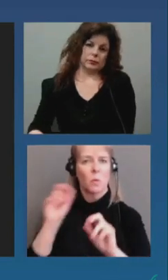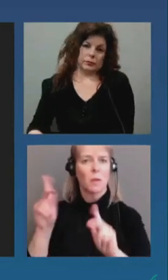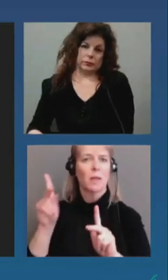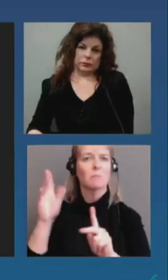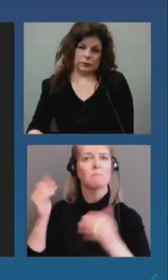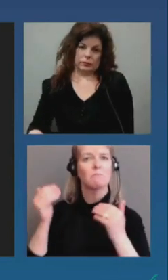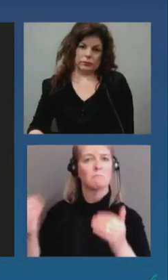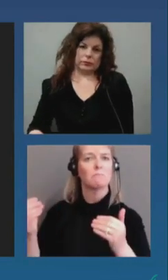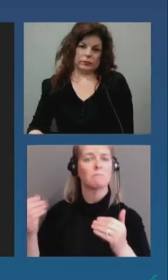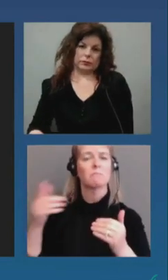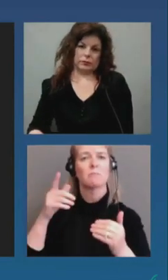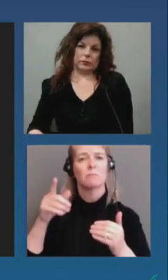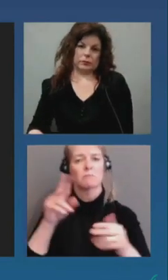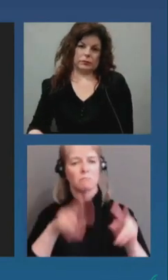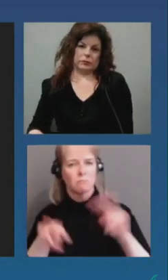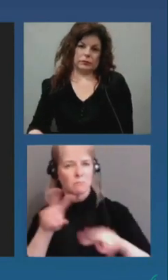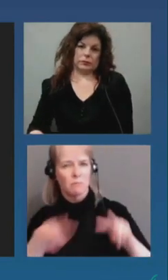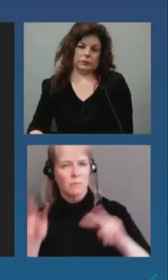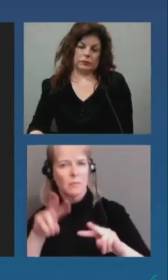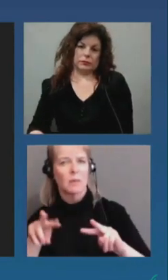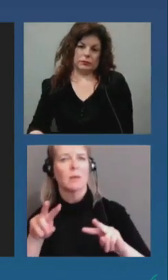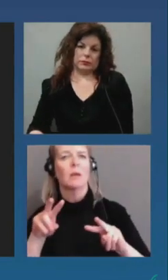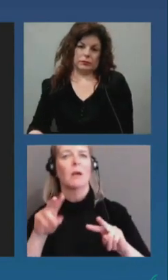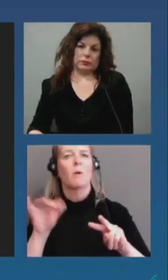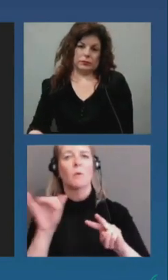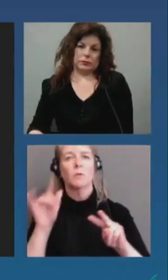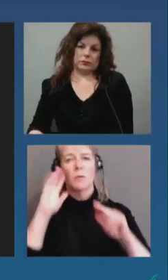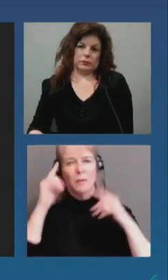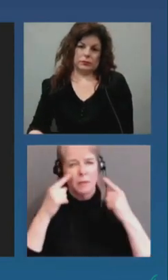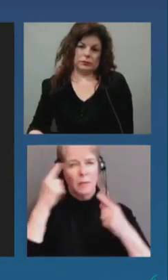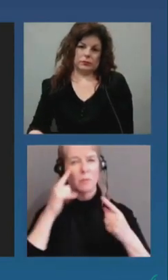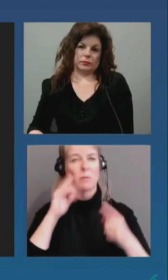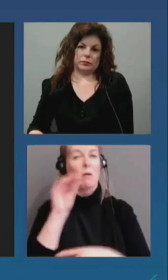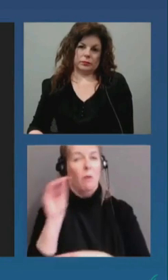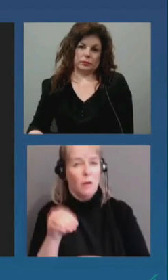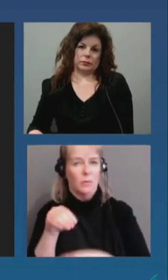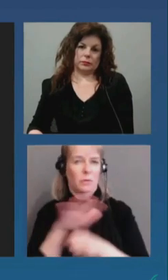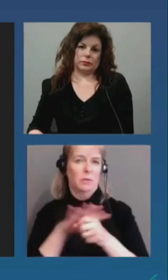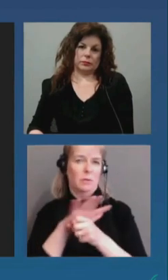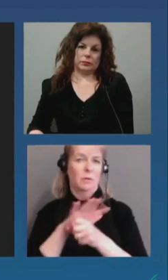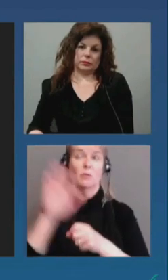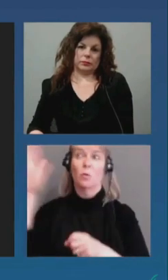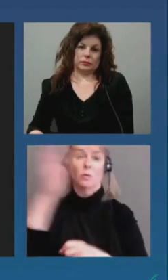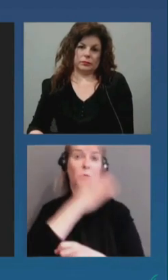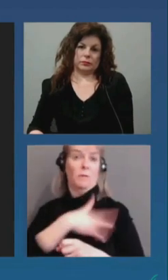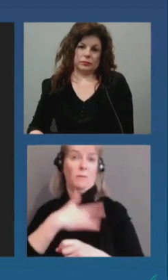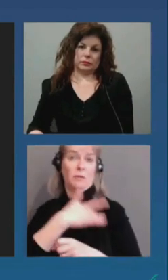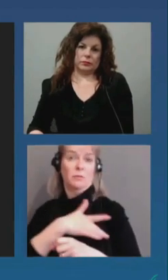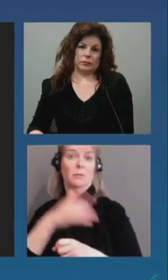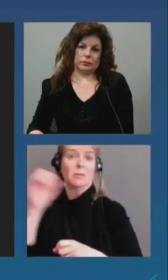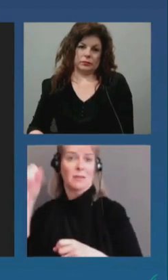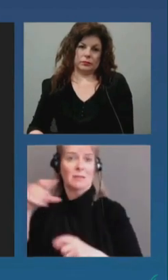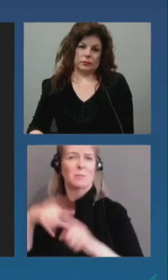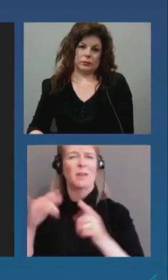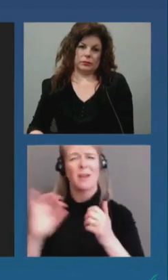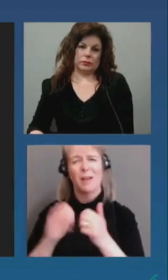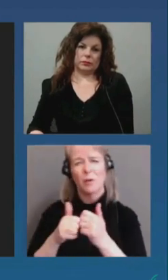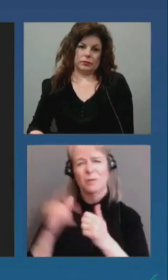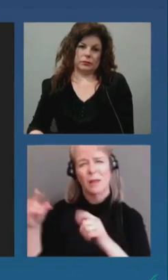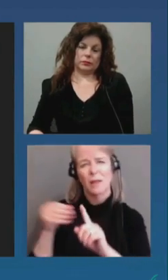for our local context here in Ottawa and the unique circumstances that we have across the border with Gatineau